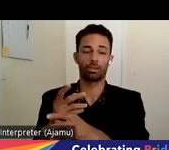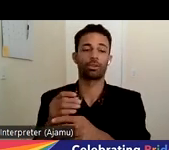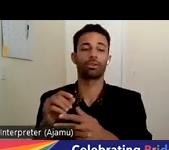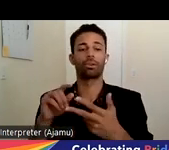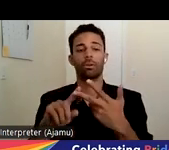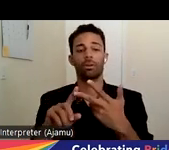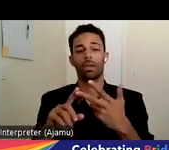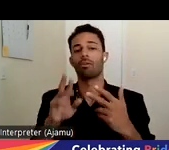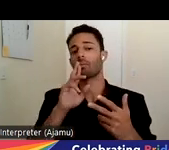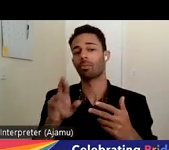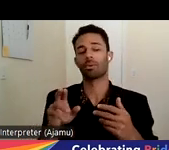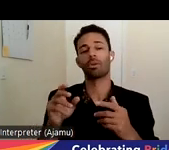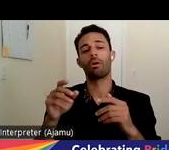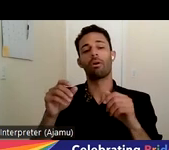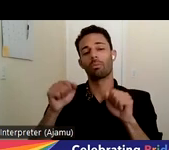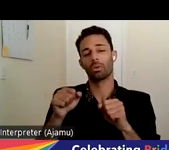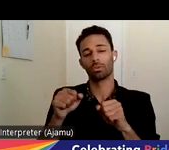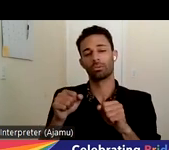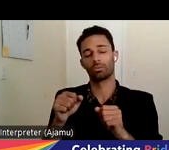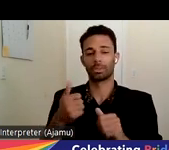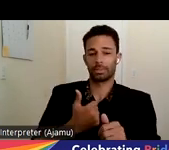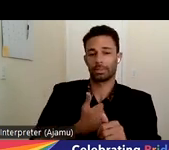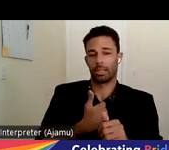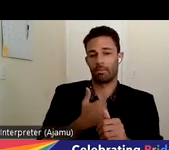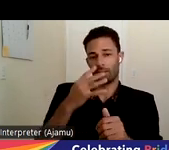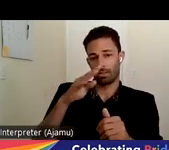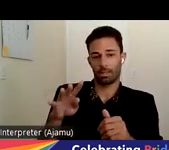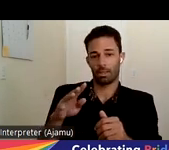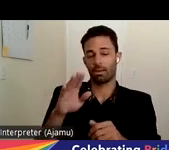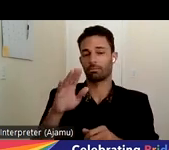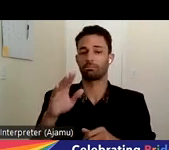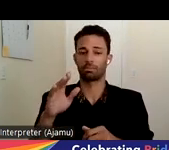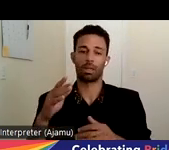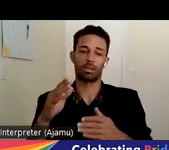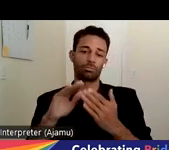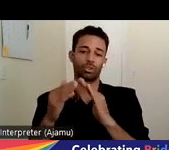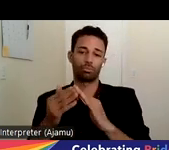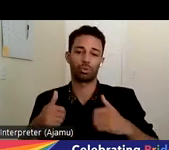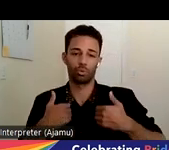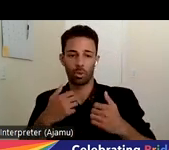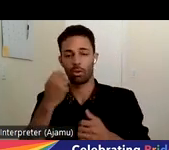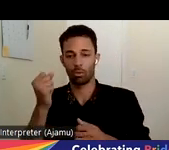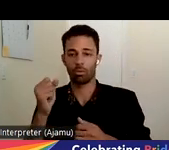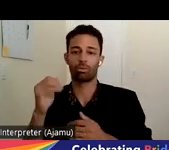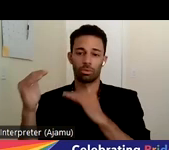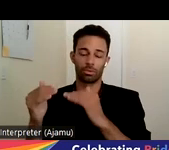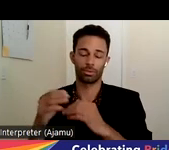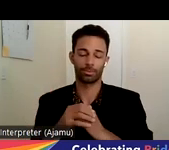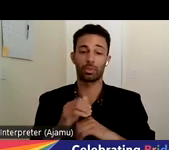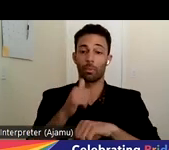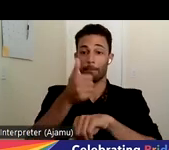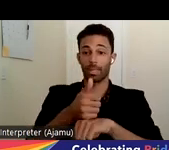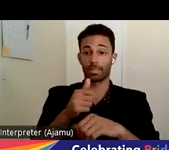self-neglect by community-dwelling older adults. So based off of these three gaps that our